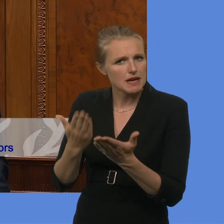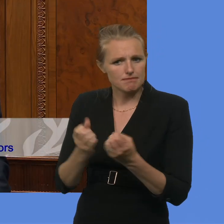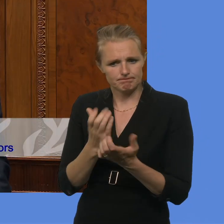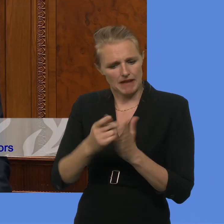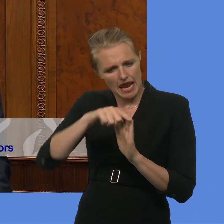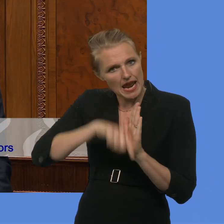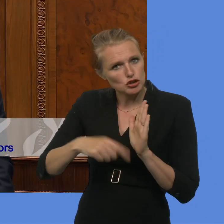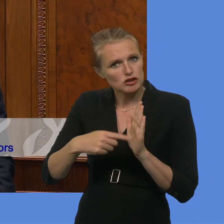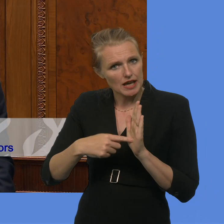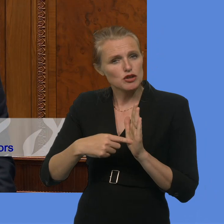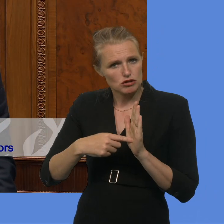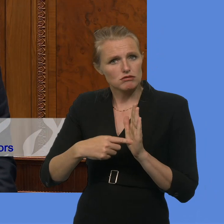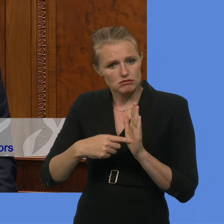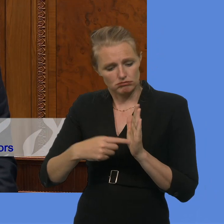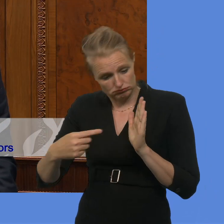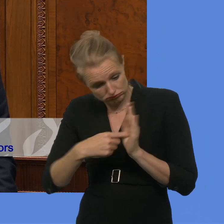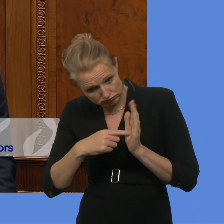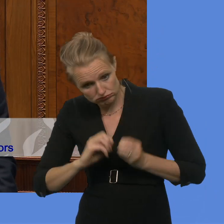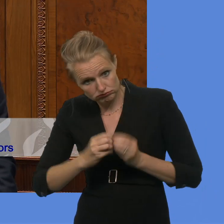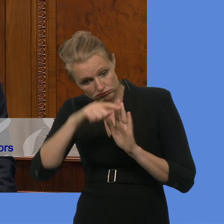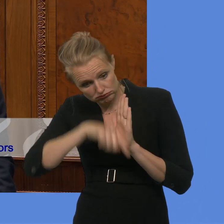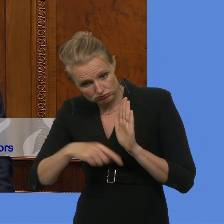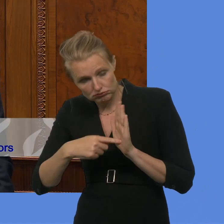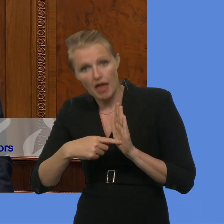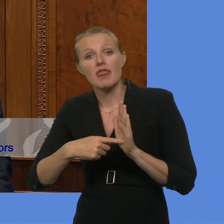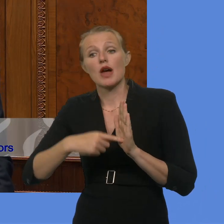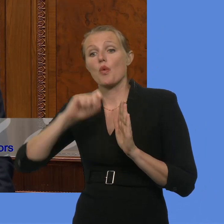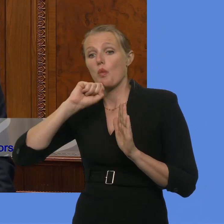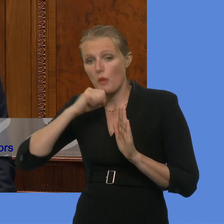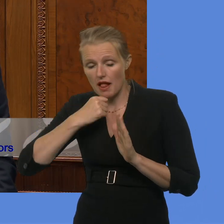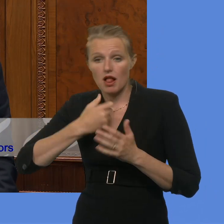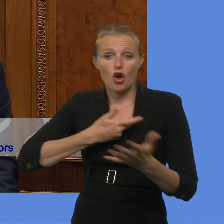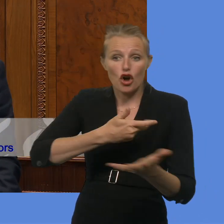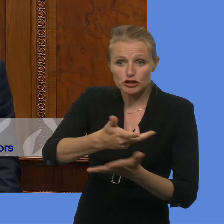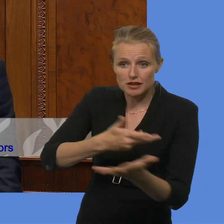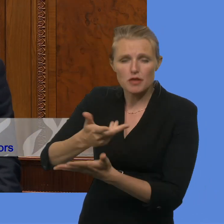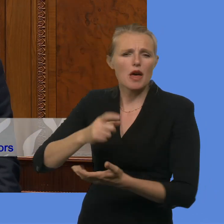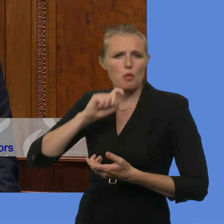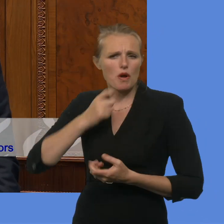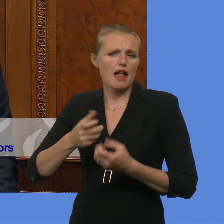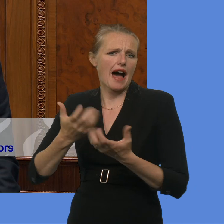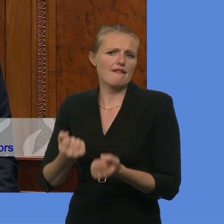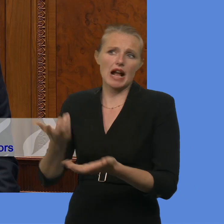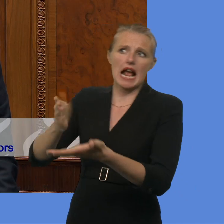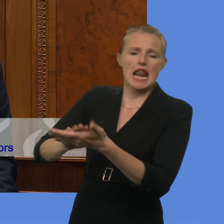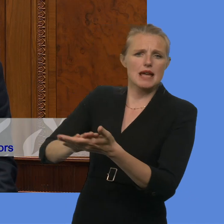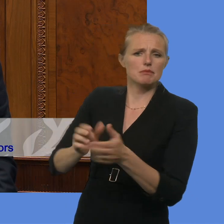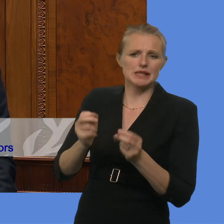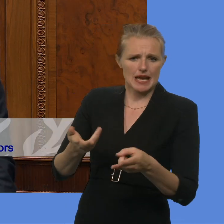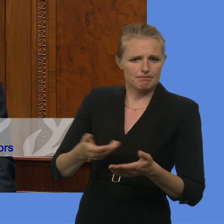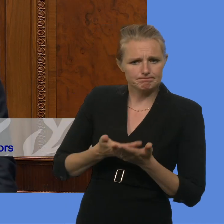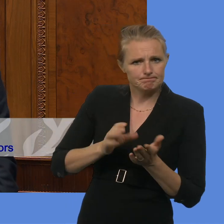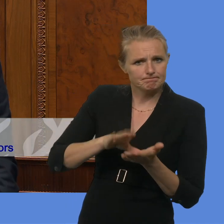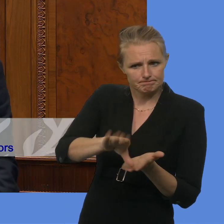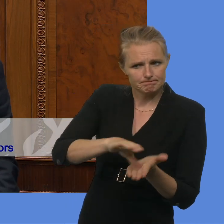for statutory public inquiry and redress scheme as soon as possible. If I can just ask the Deputy First Minister if she will commit to